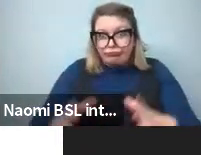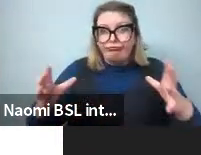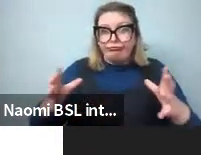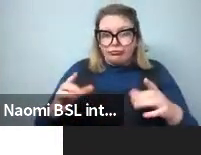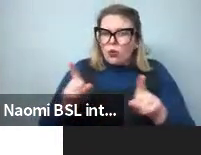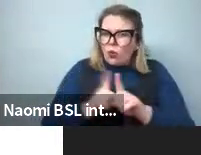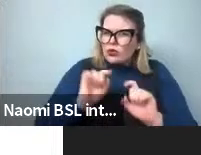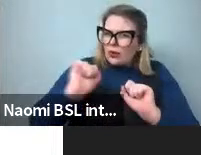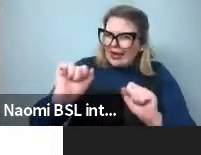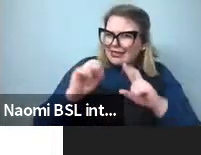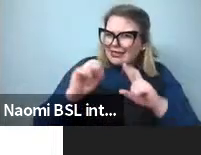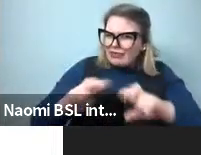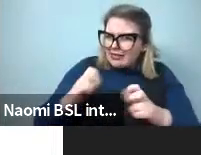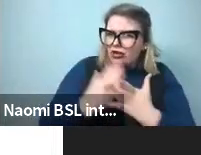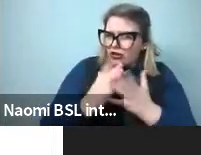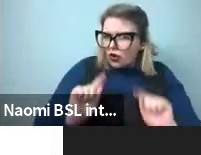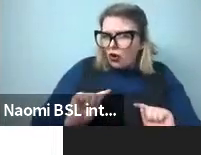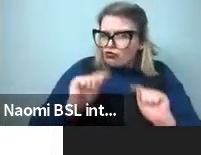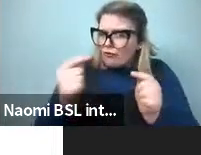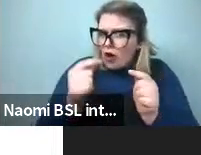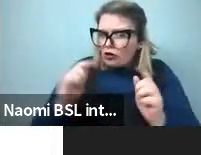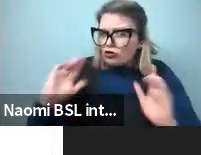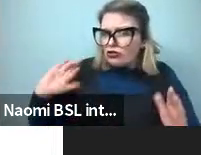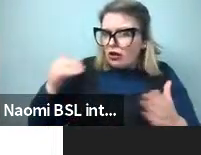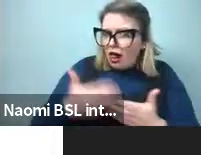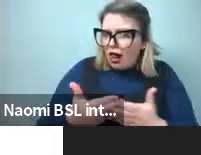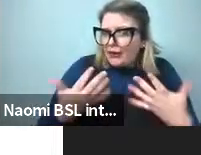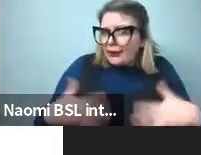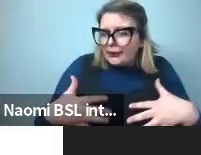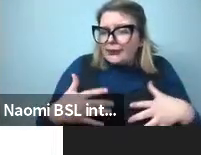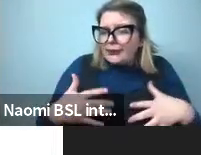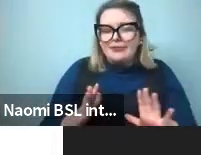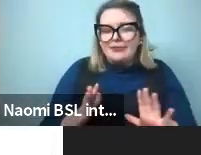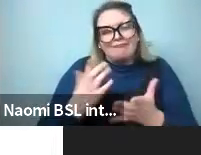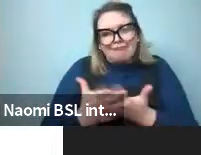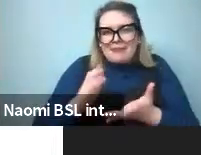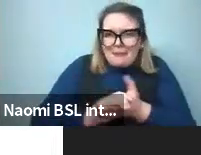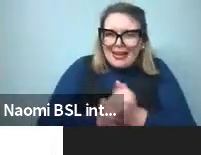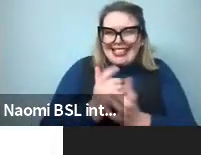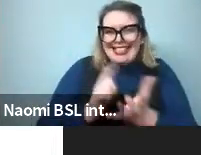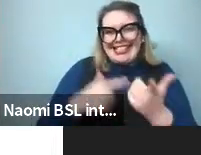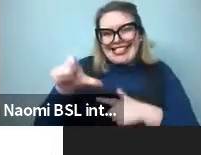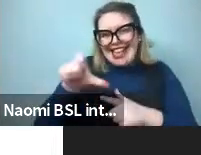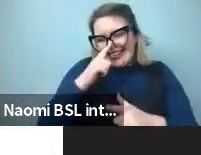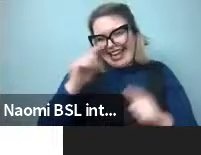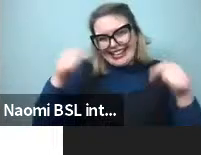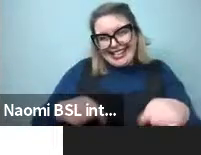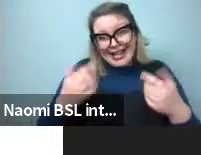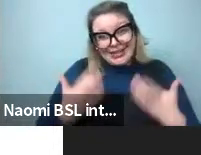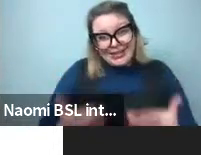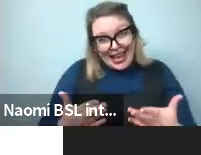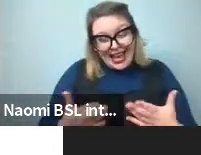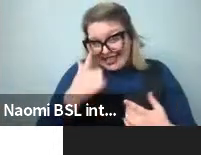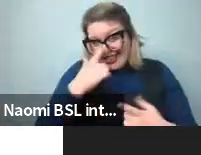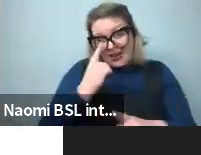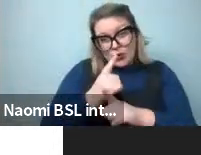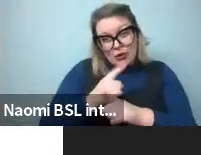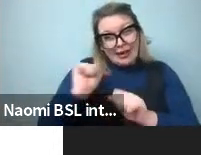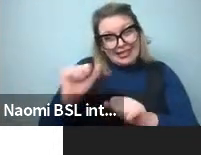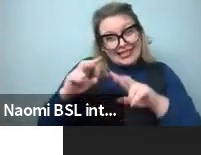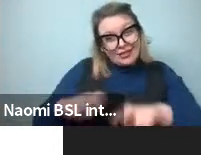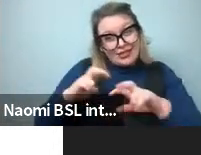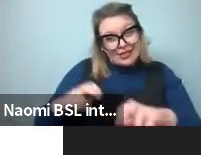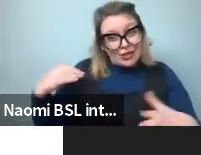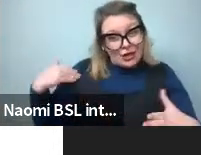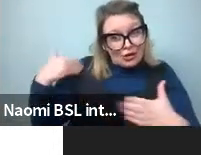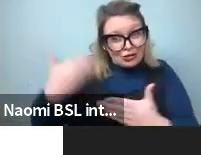often quite controversial. So I'm really happy that he could join us to start our new series by walking us through some of these studies that